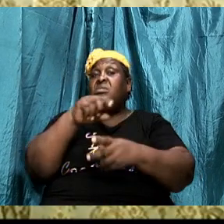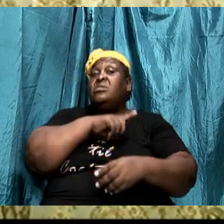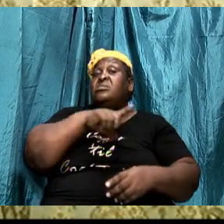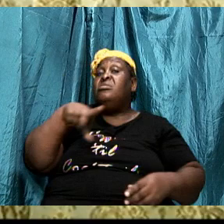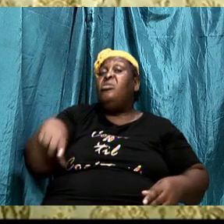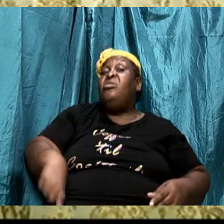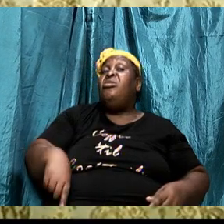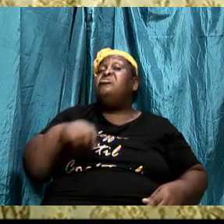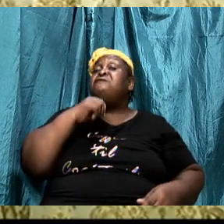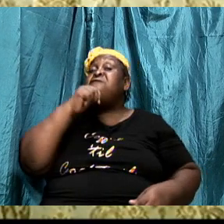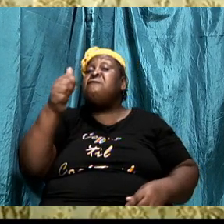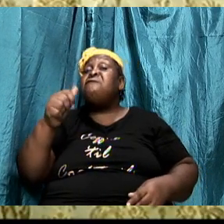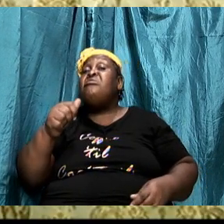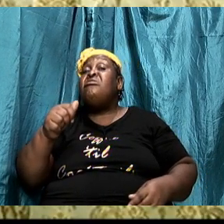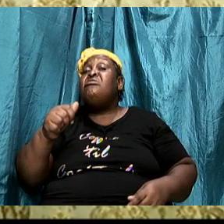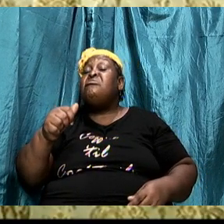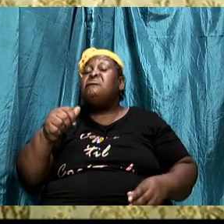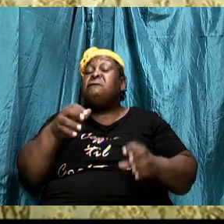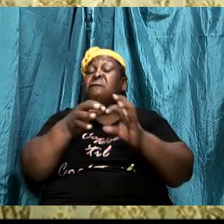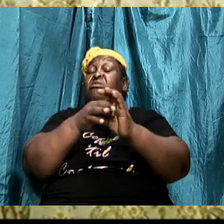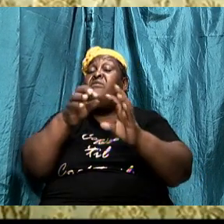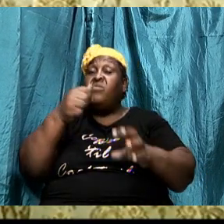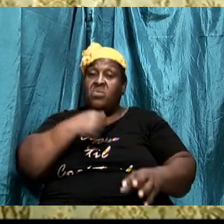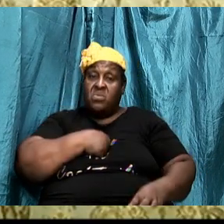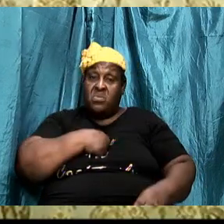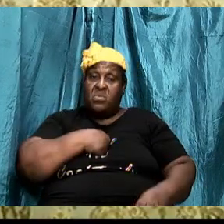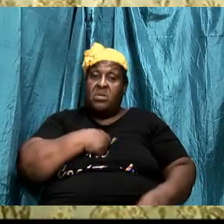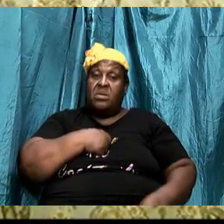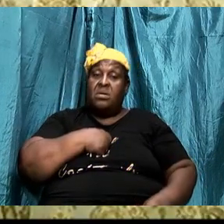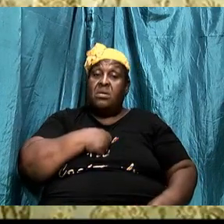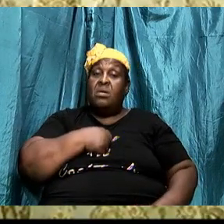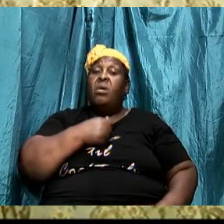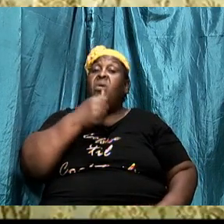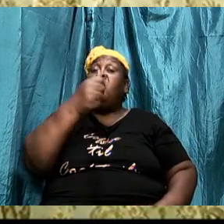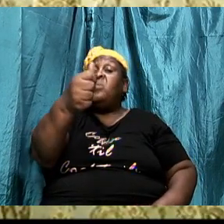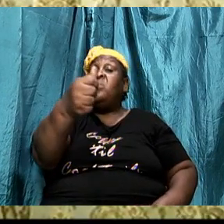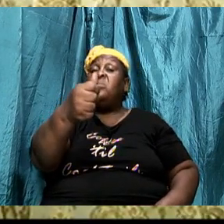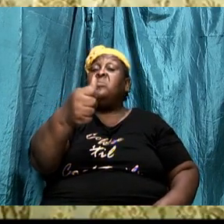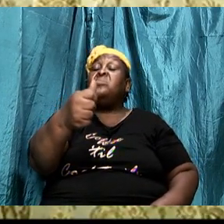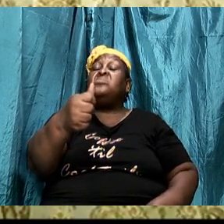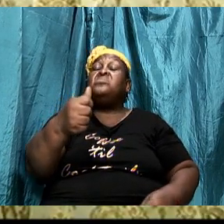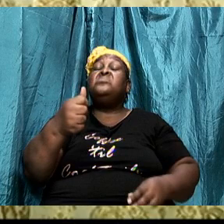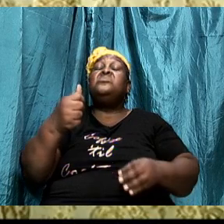of your own strength, nor is it of mine,